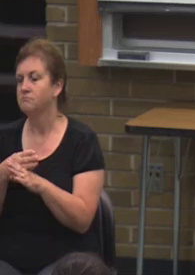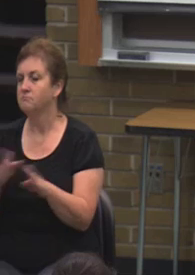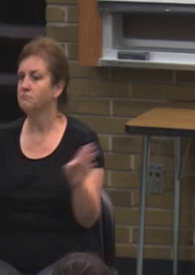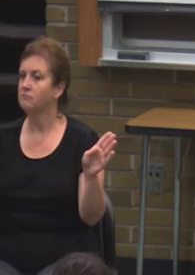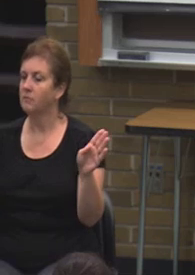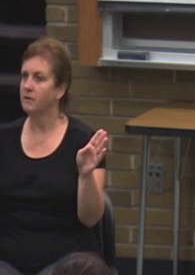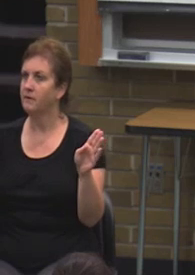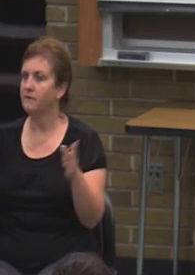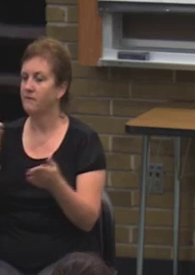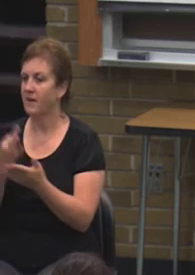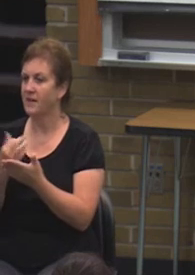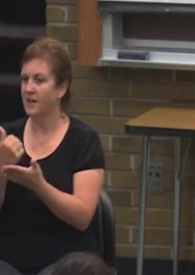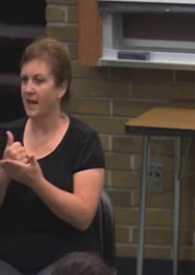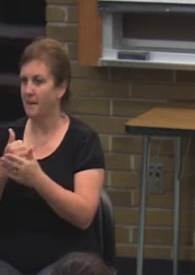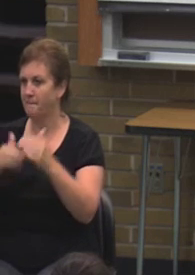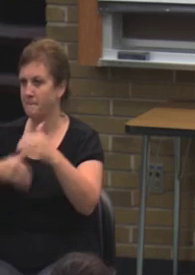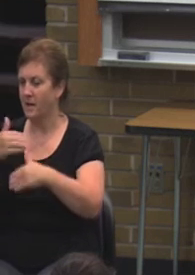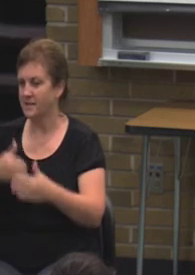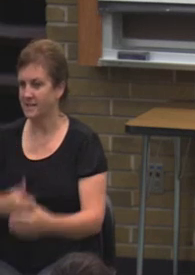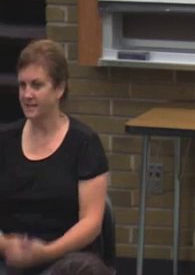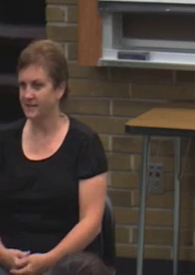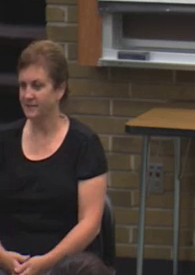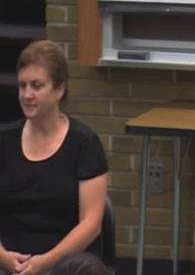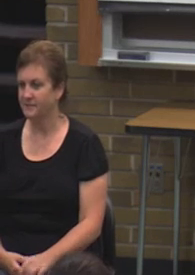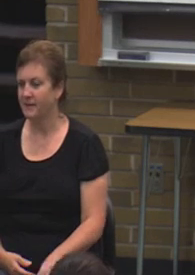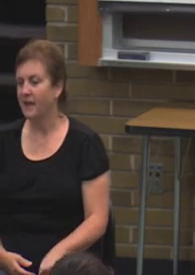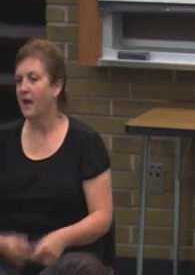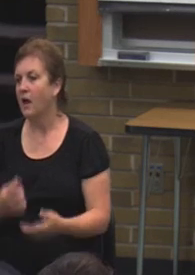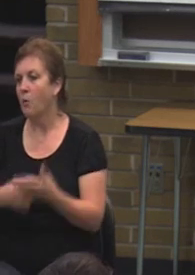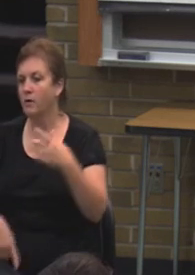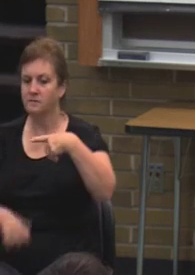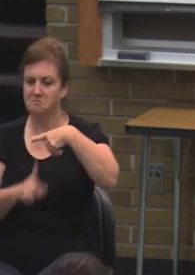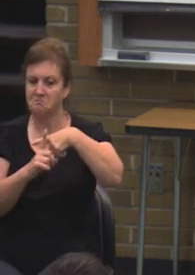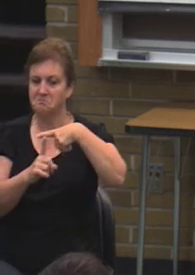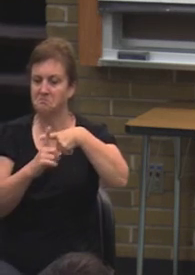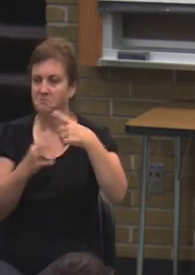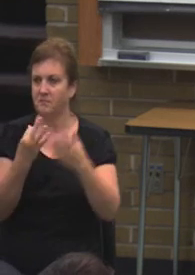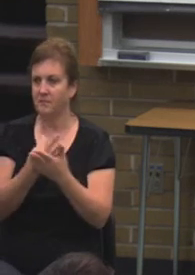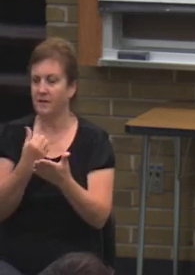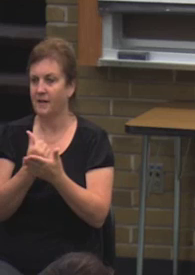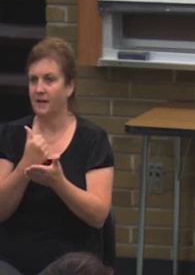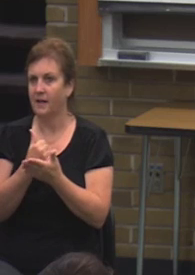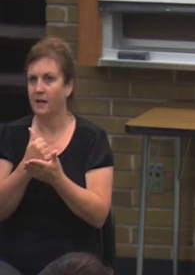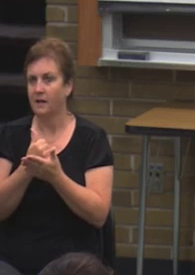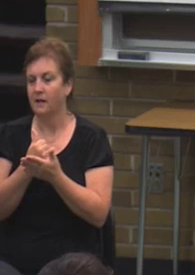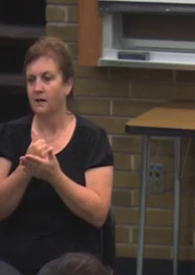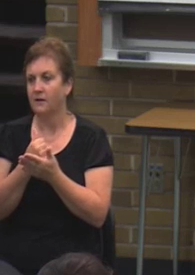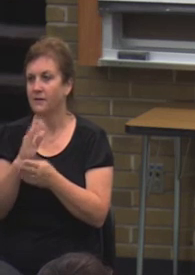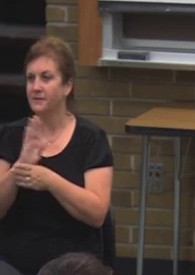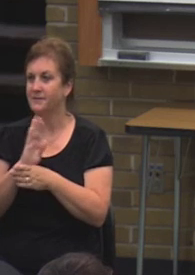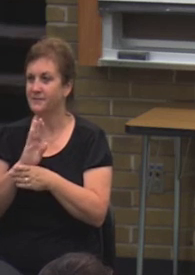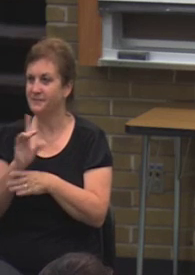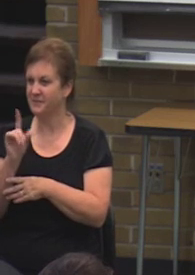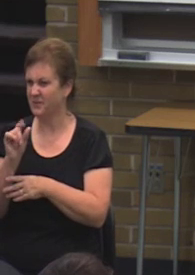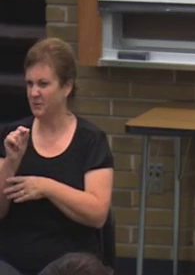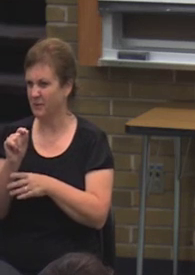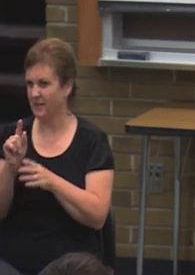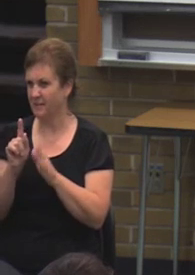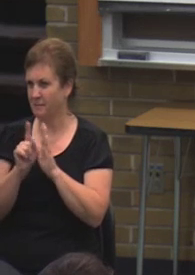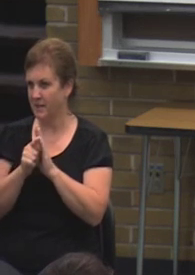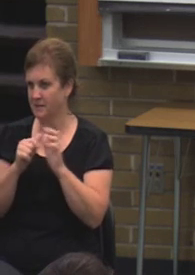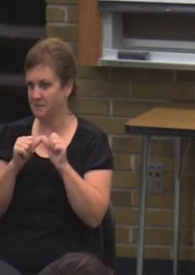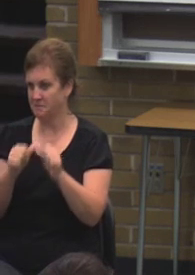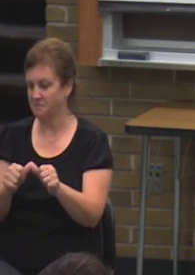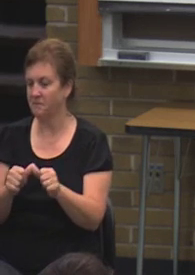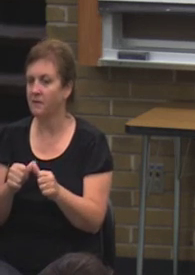application process and some of the benefits of financial aid. It lasts approximately 20 to 25 minutes. And during the course of the